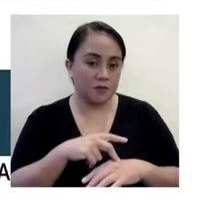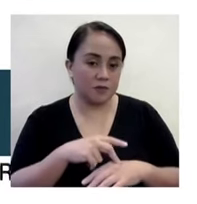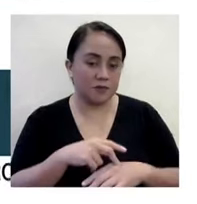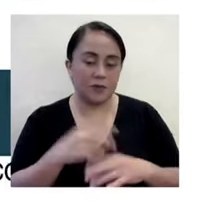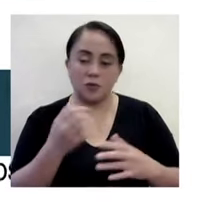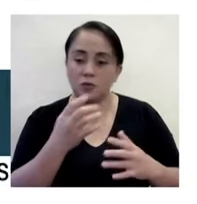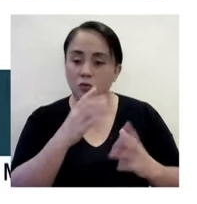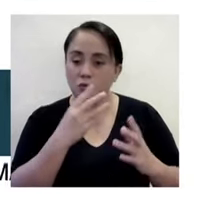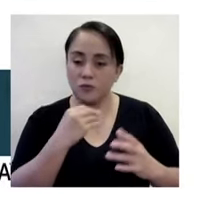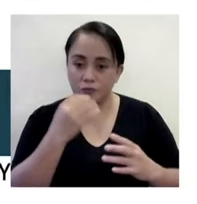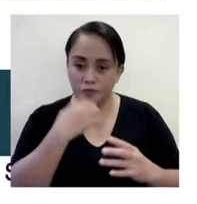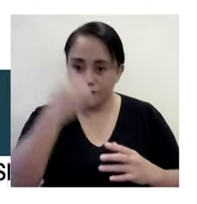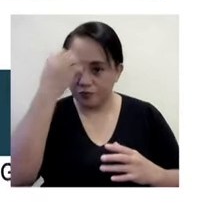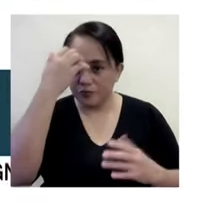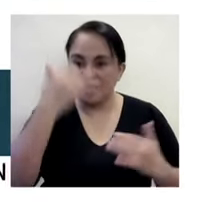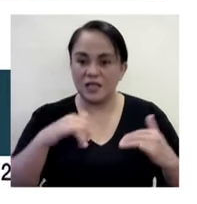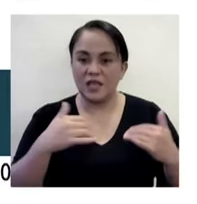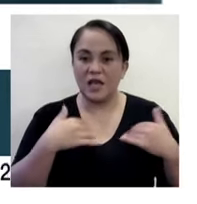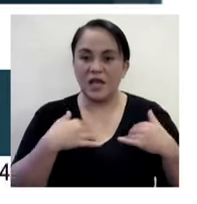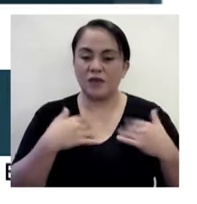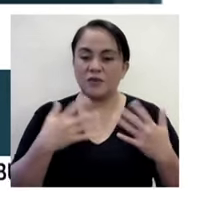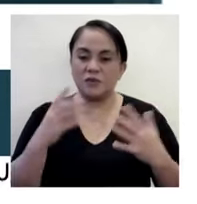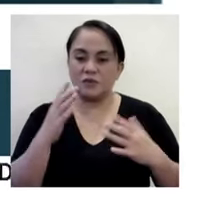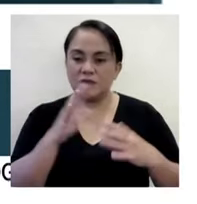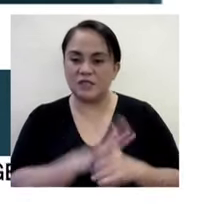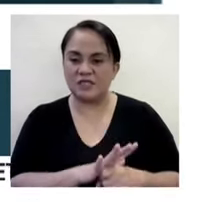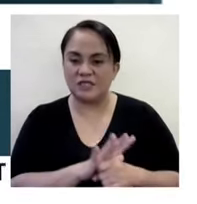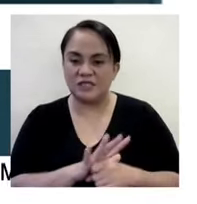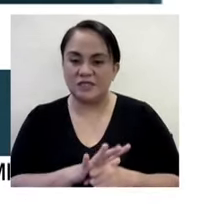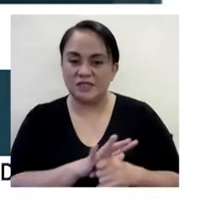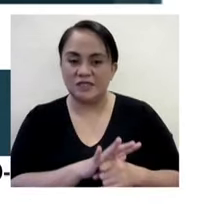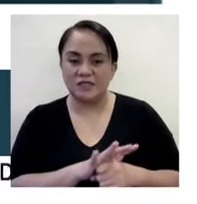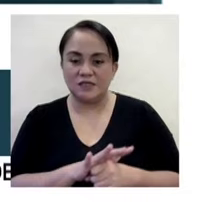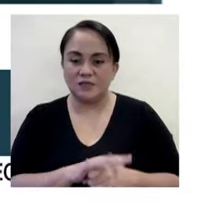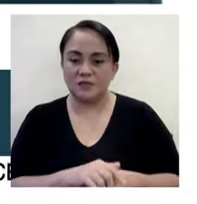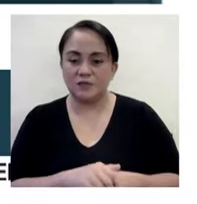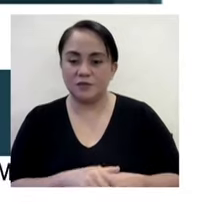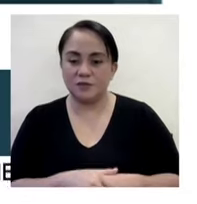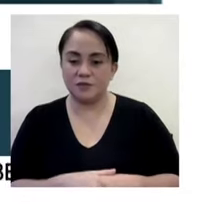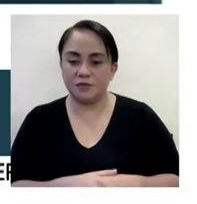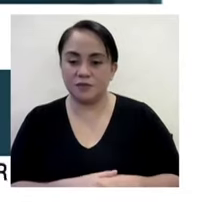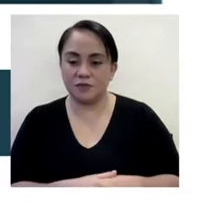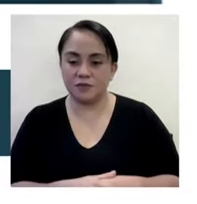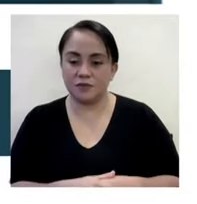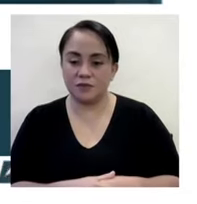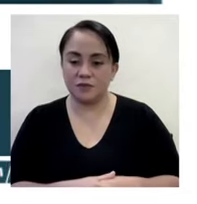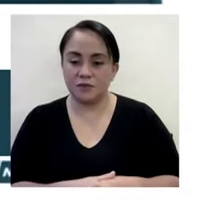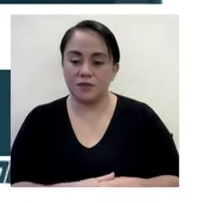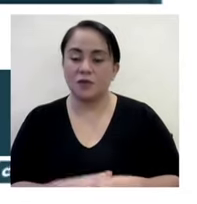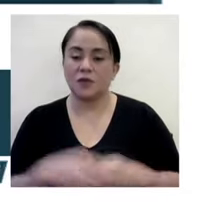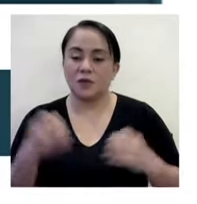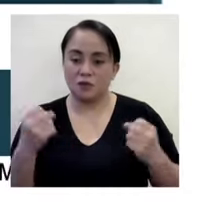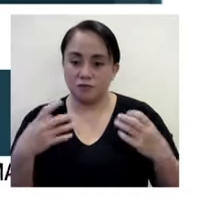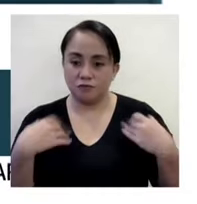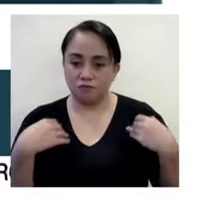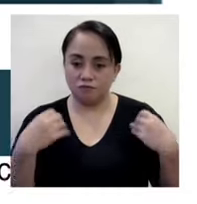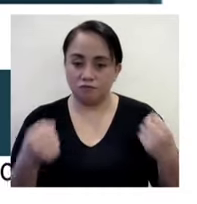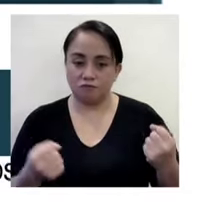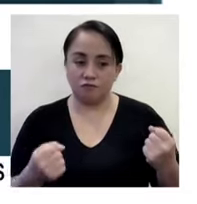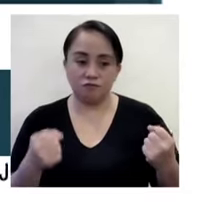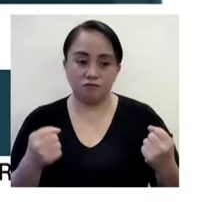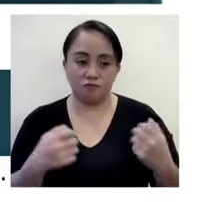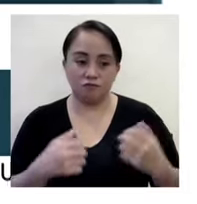Well, let's put it this way. There are still distressed Filipinos, Filipinos who are under stress because of the current war.